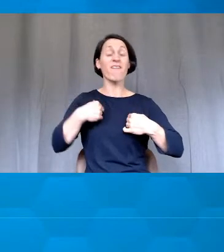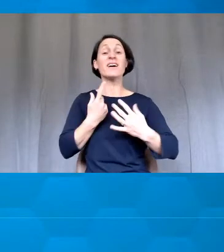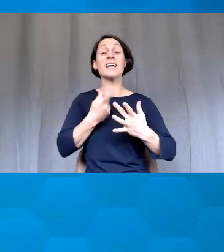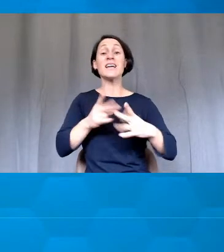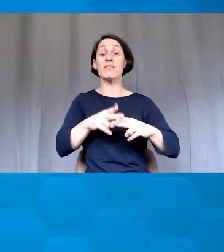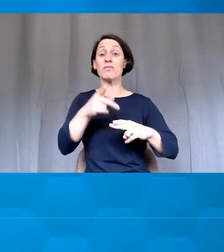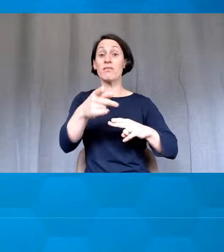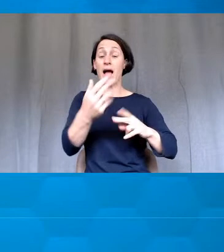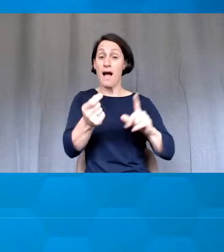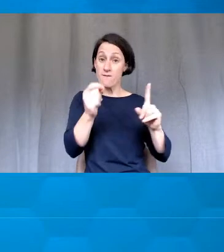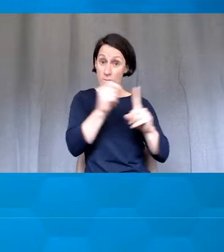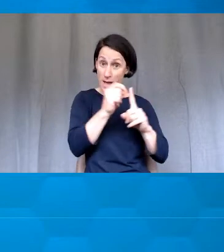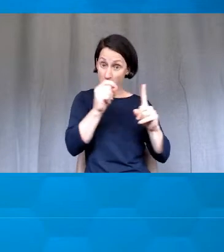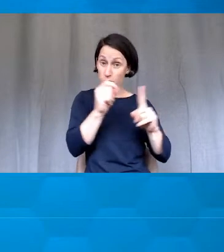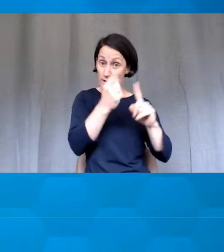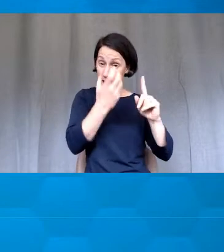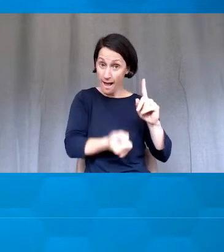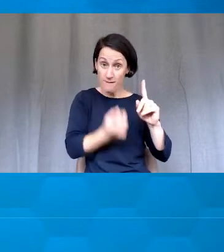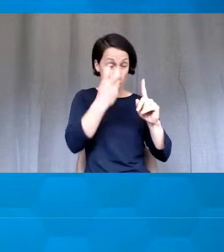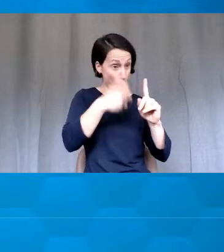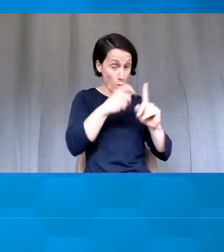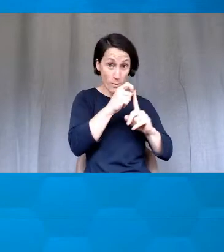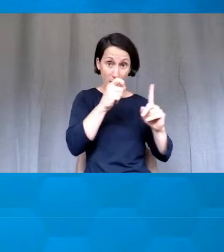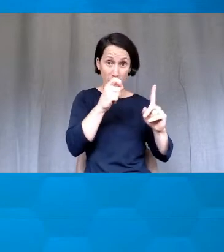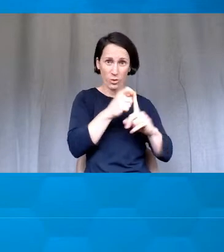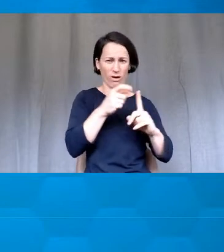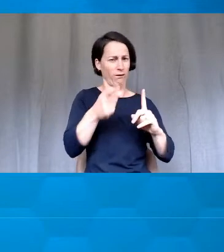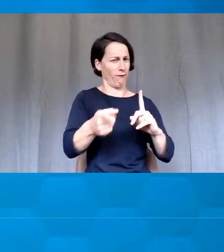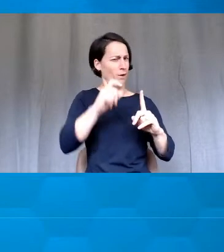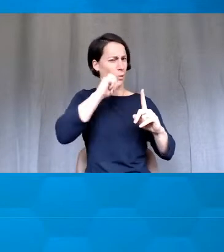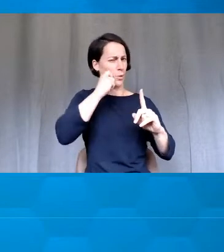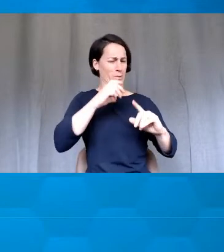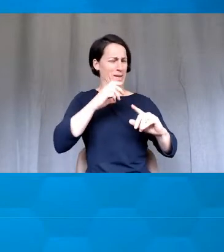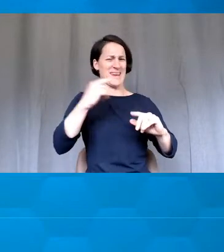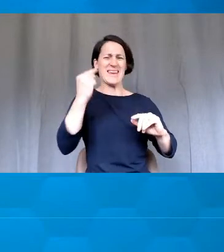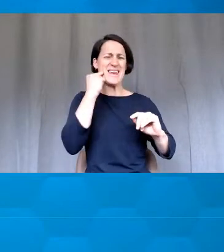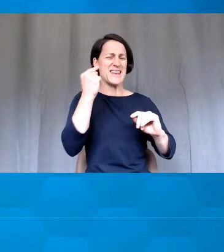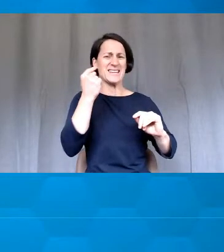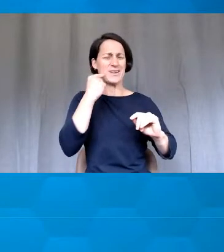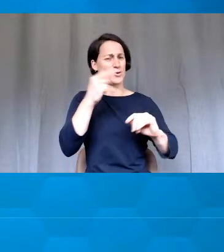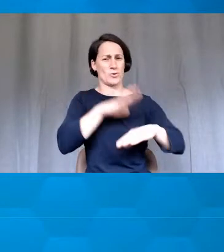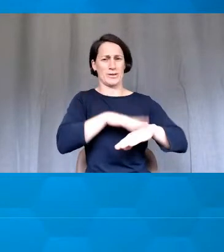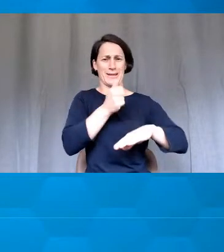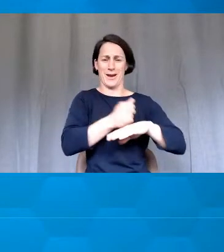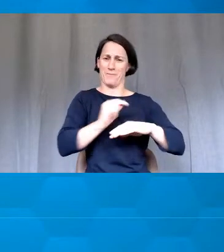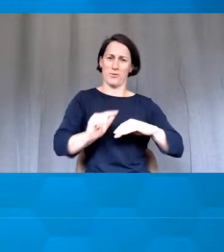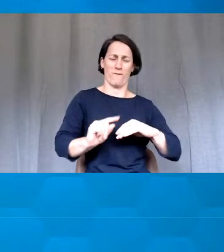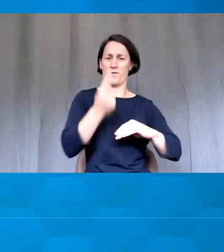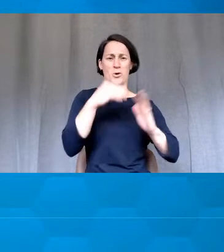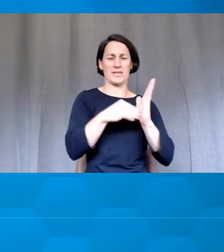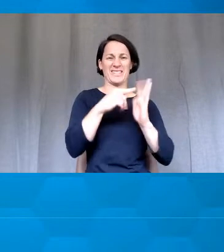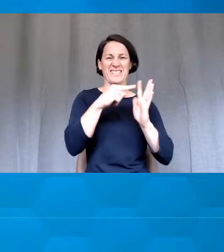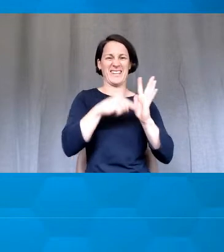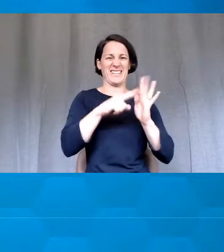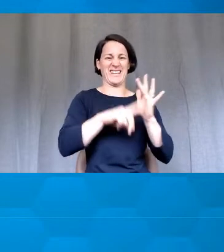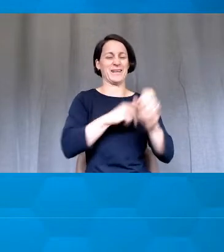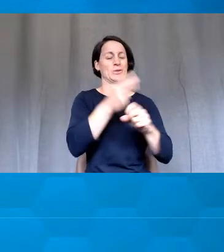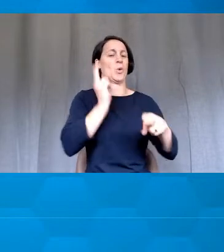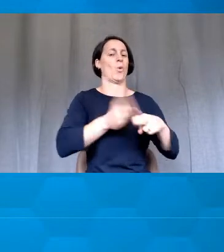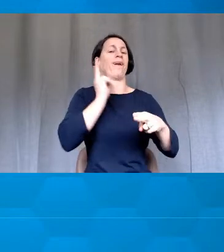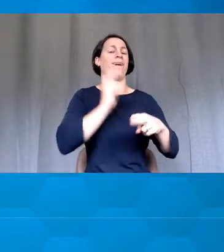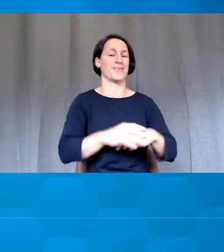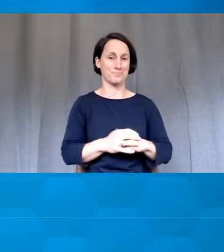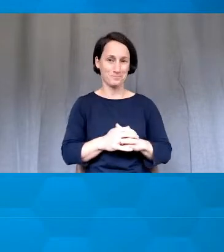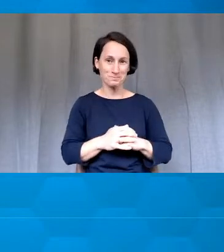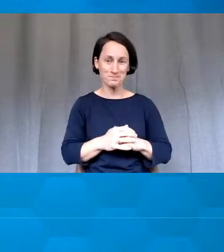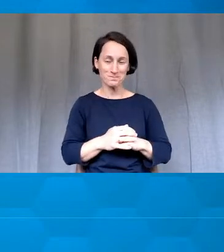PowerPoint presentation, you're going to be up and running and ready to do your first Zings before you know it. And the beautiful thing about it is